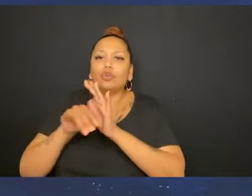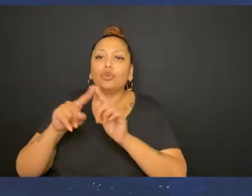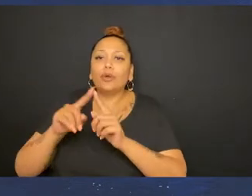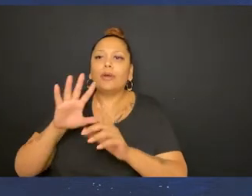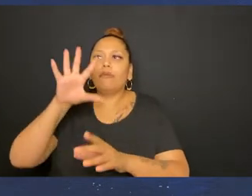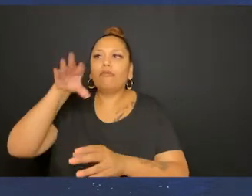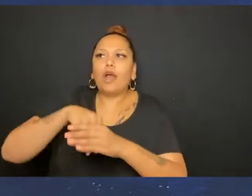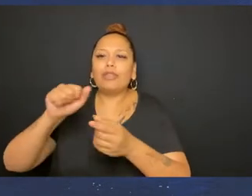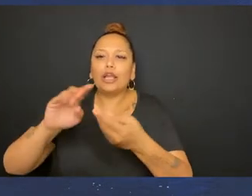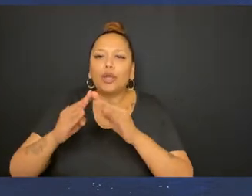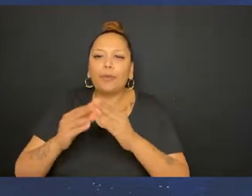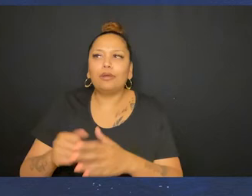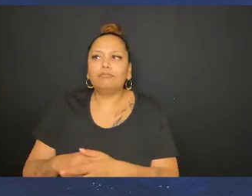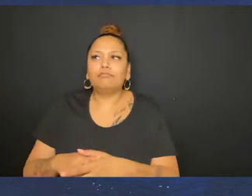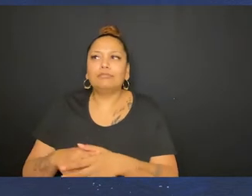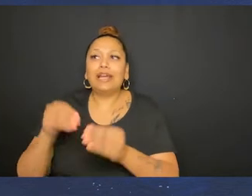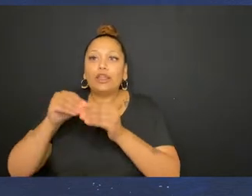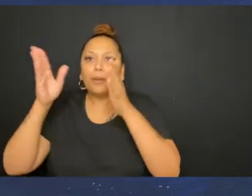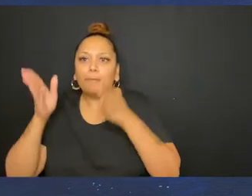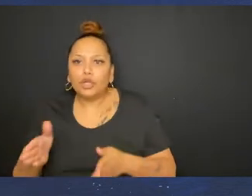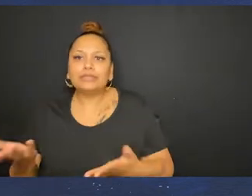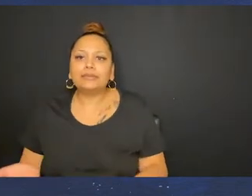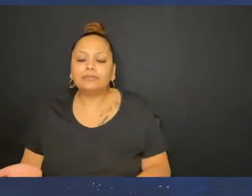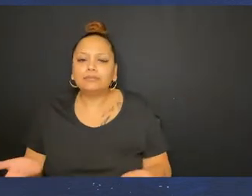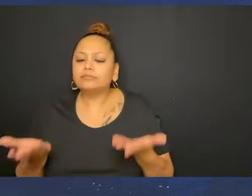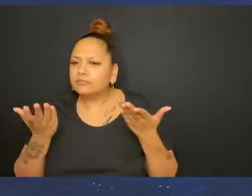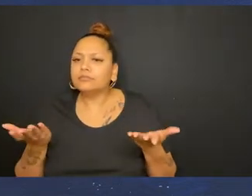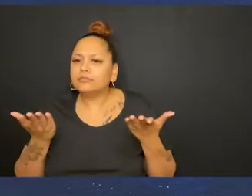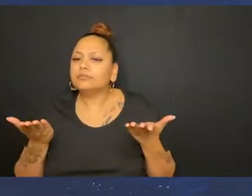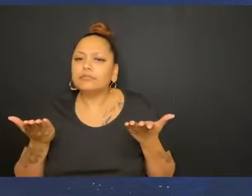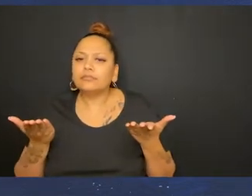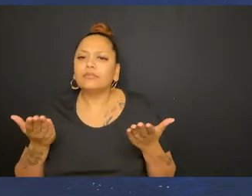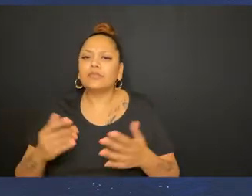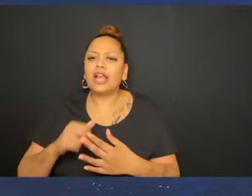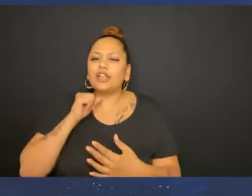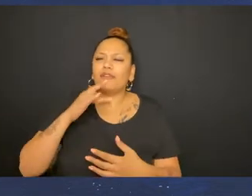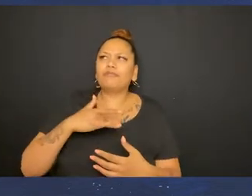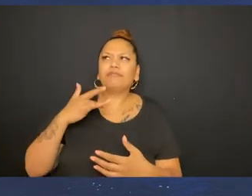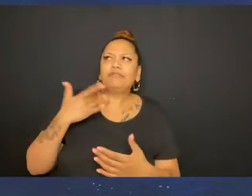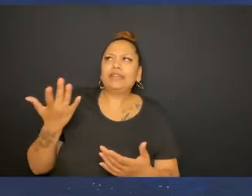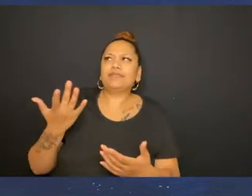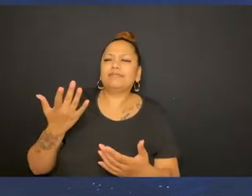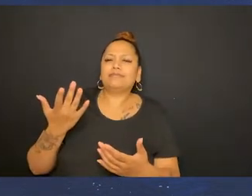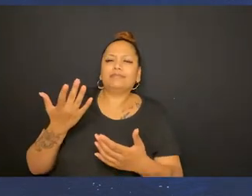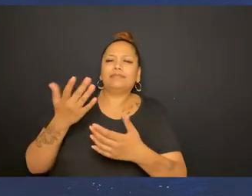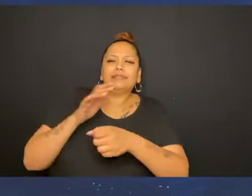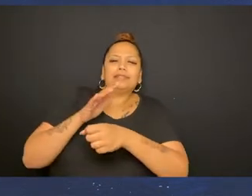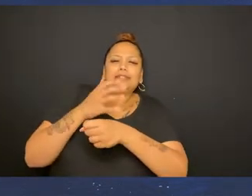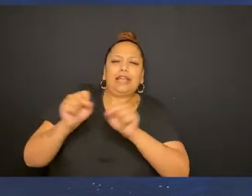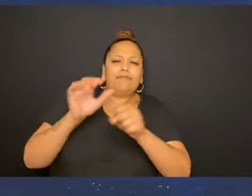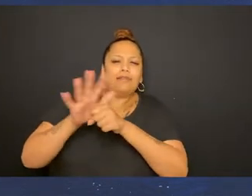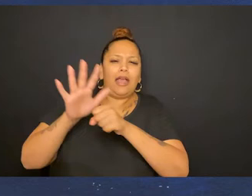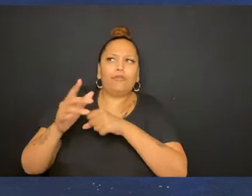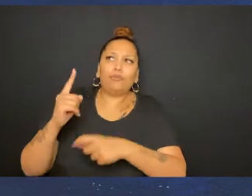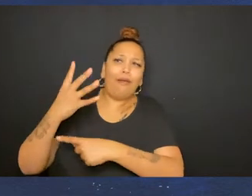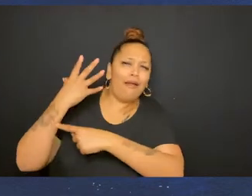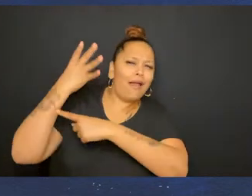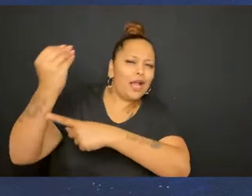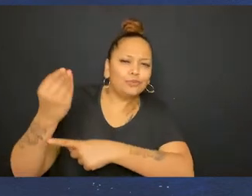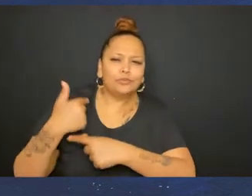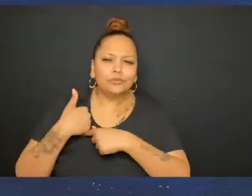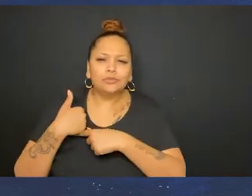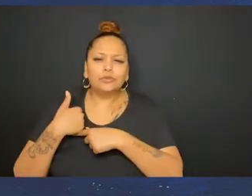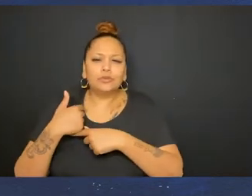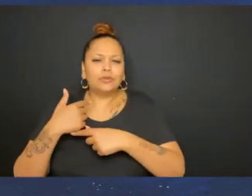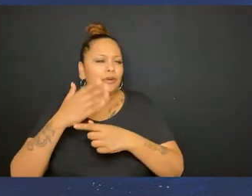For everybody who doesn't have the choice To just be in community with people in person I still haven't felt safe enough